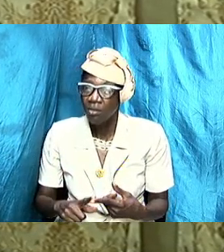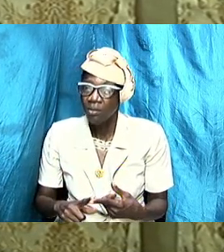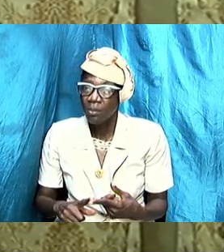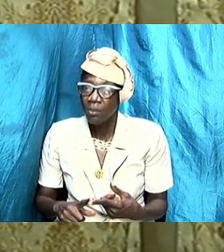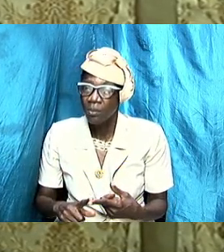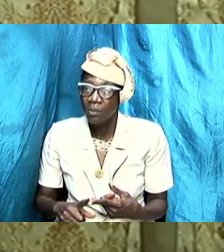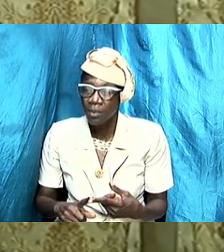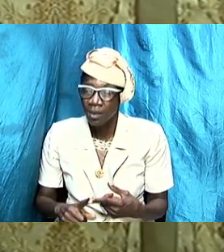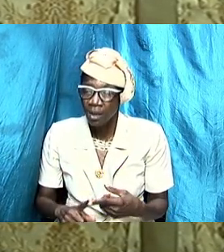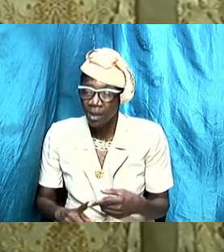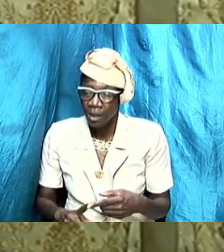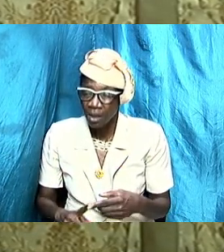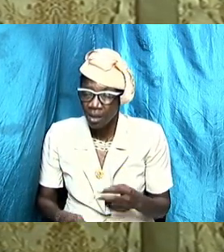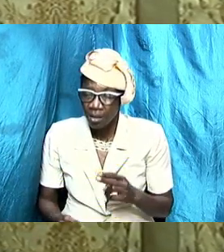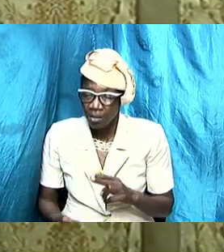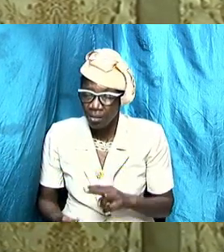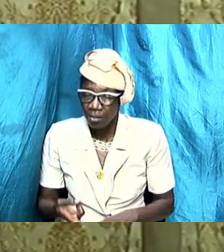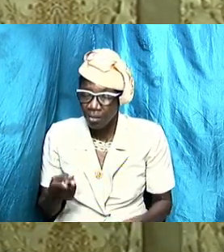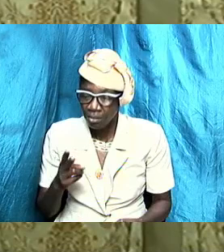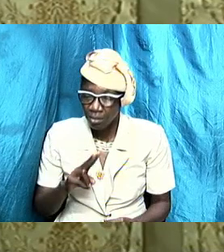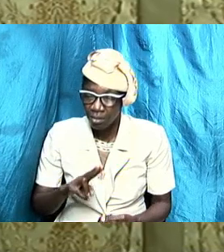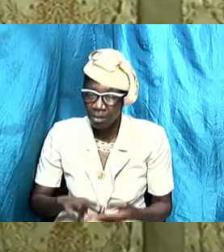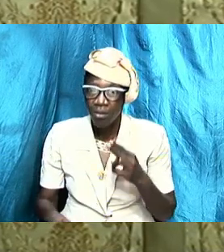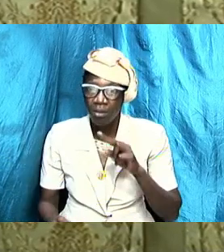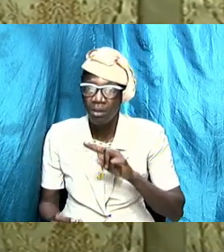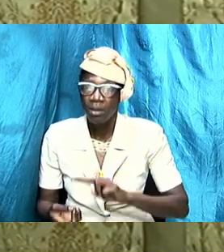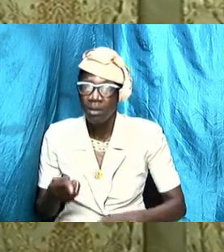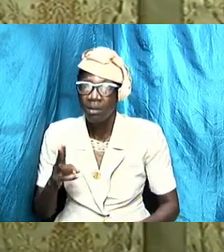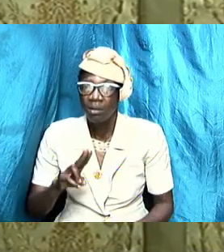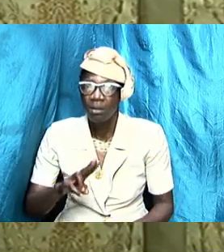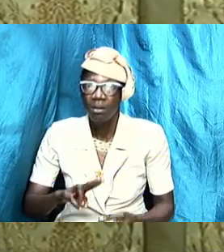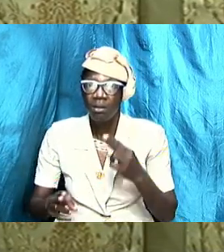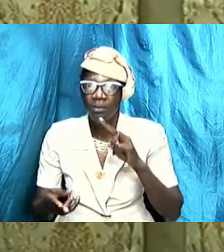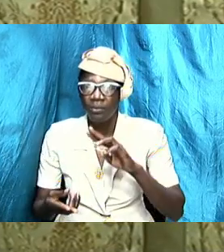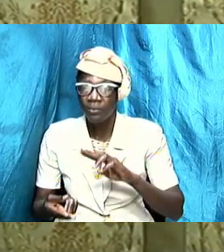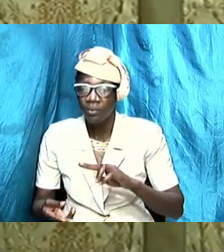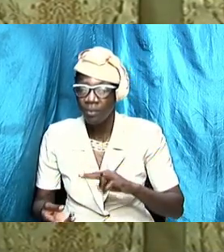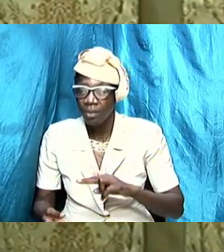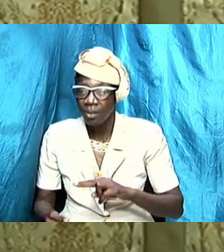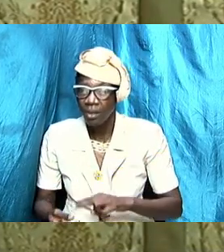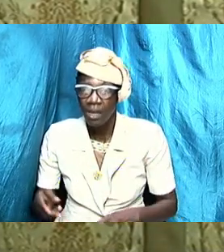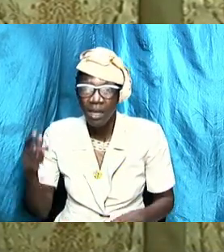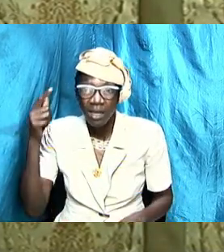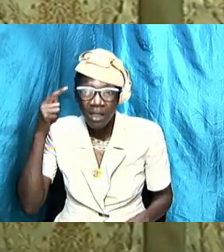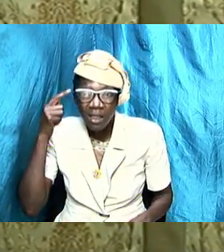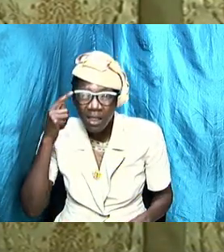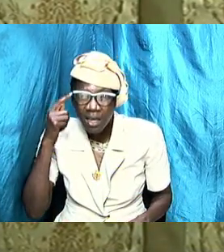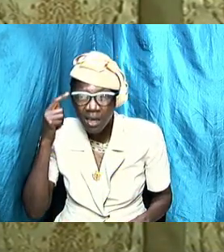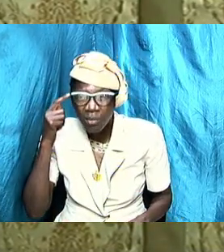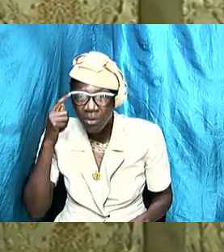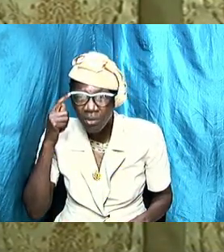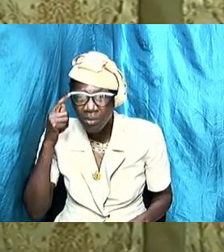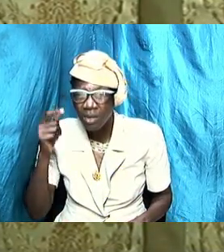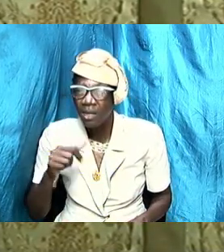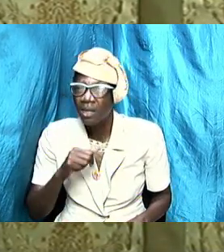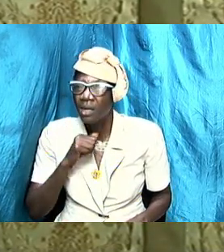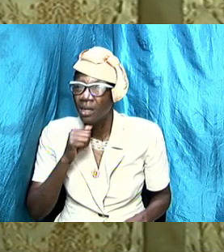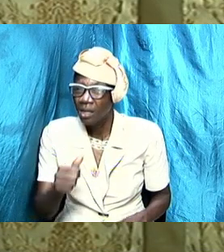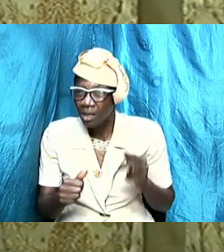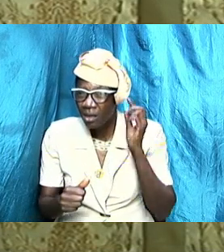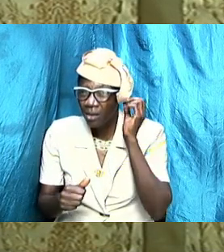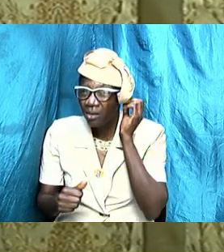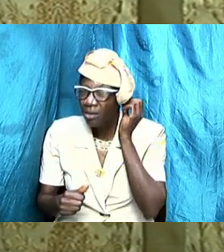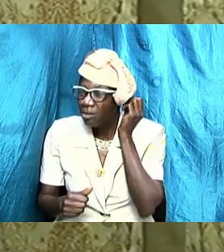and to good works let us consider one another to provoke unto